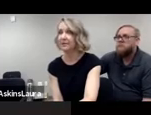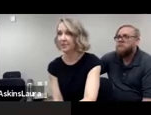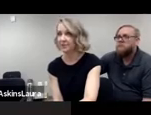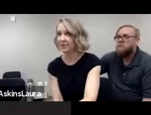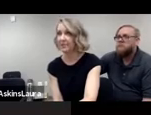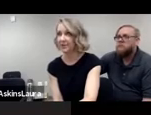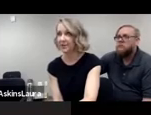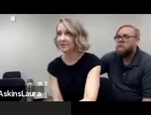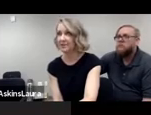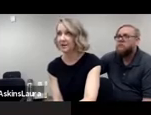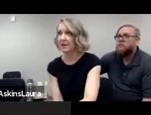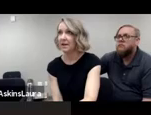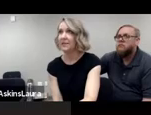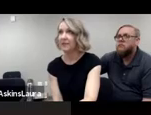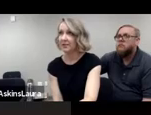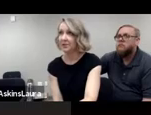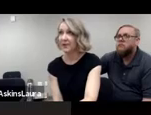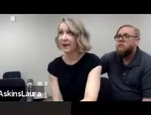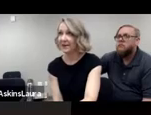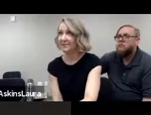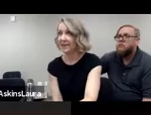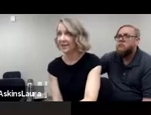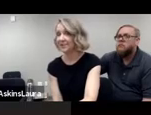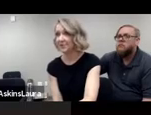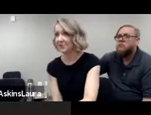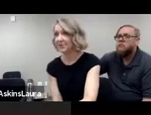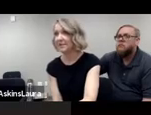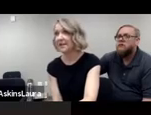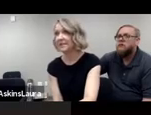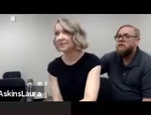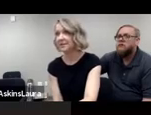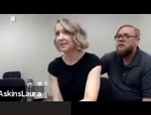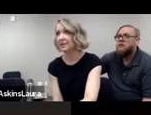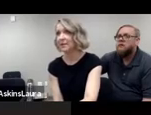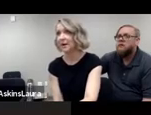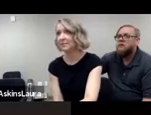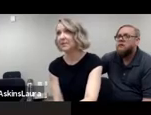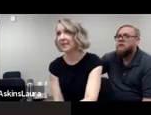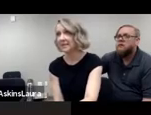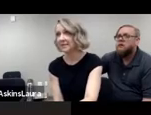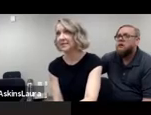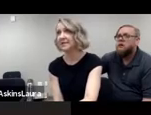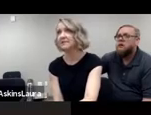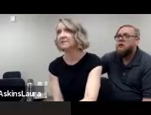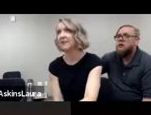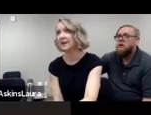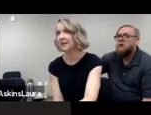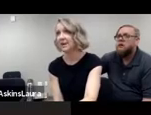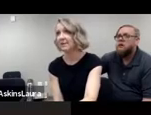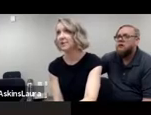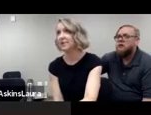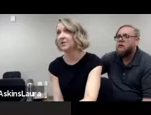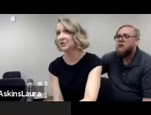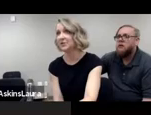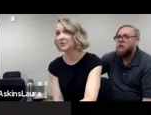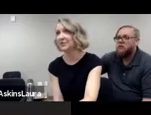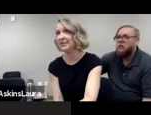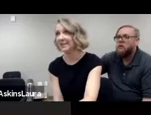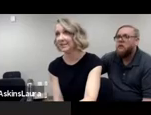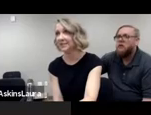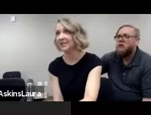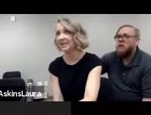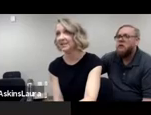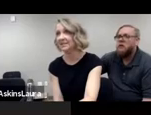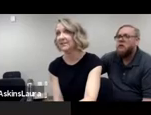a language deprivation and a language barrier that ensues. And that's the reason why with the census, it's very important to